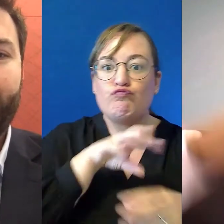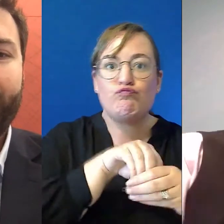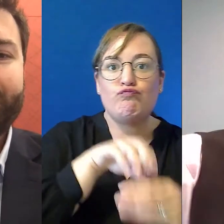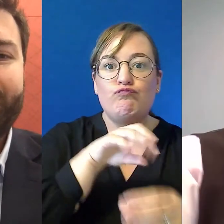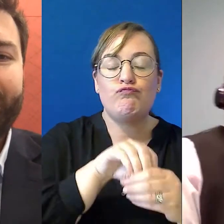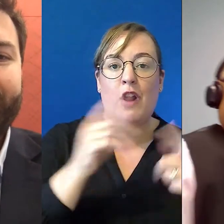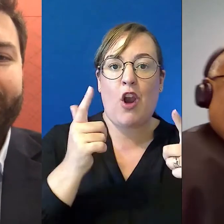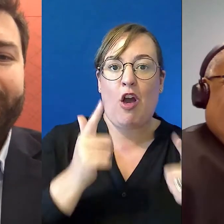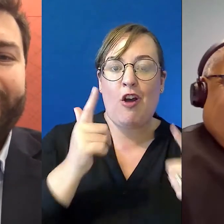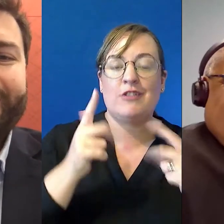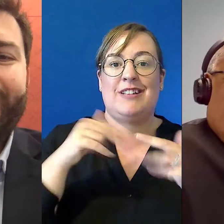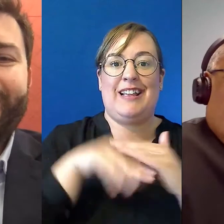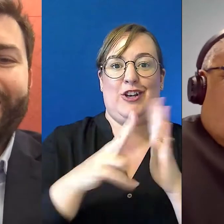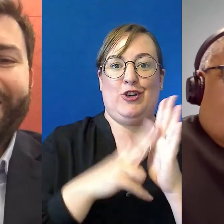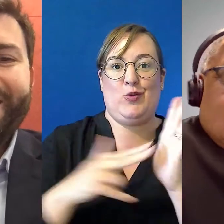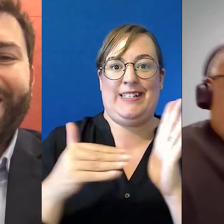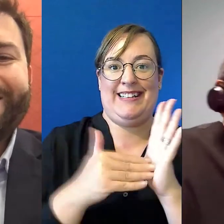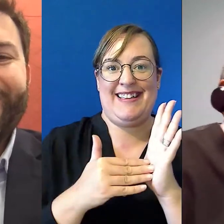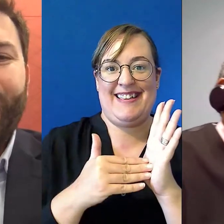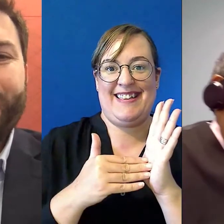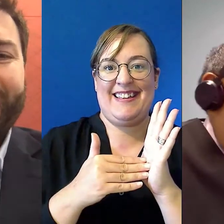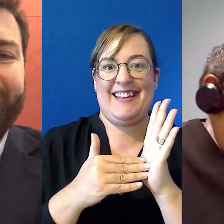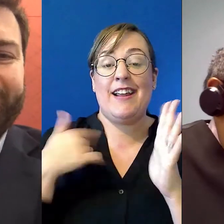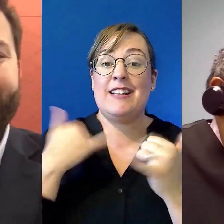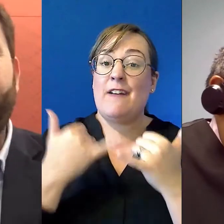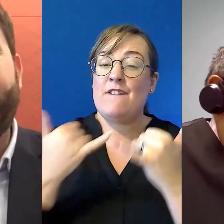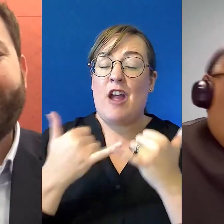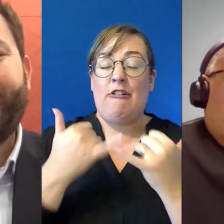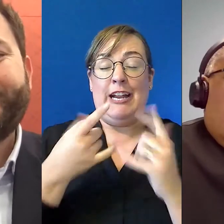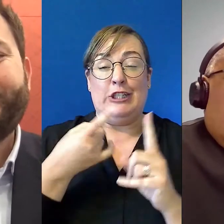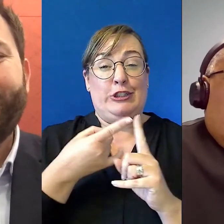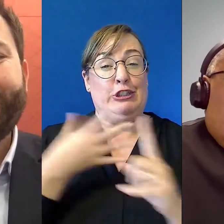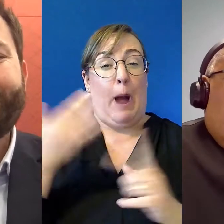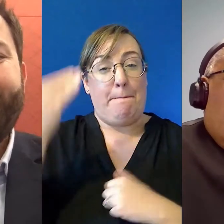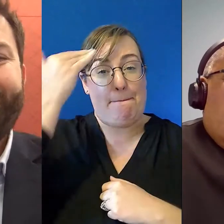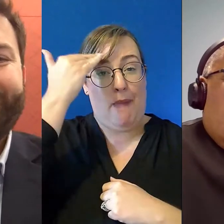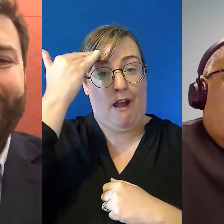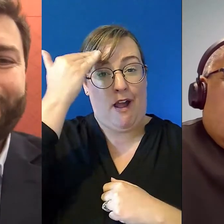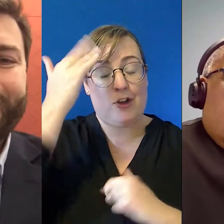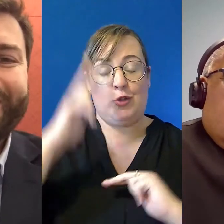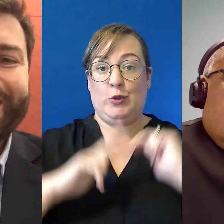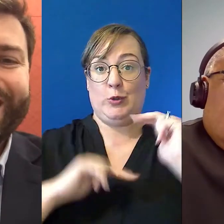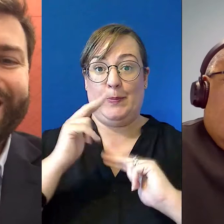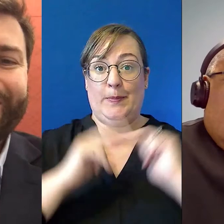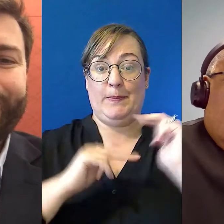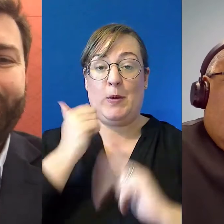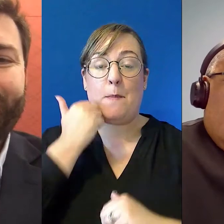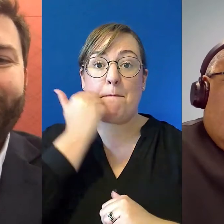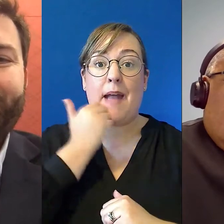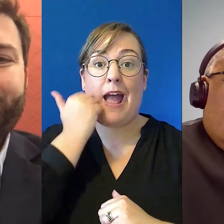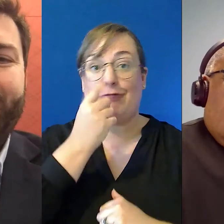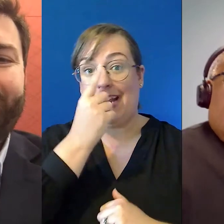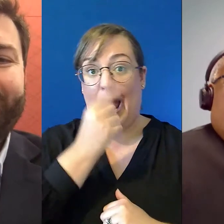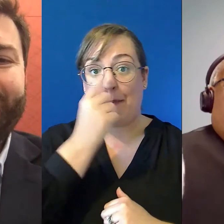some might say he's a sharp hustler when it comes to building Maori capability and leading Crown